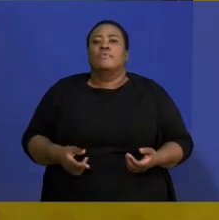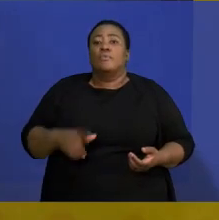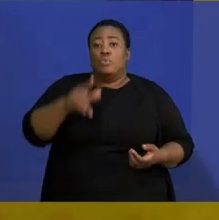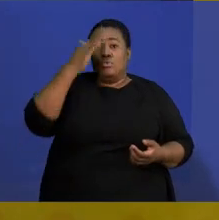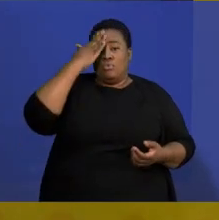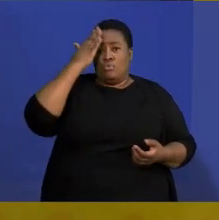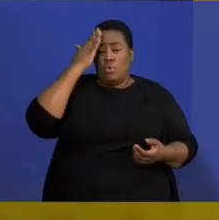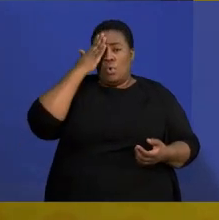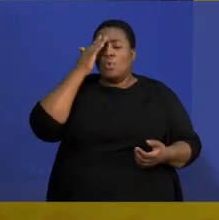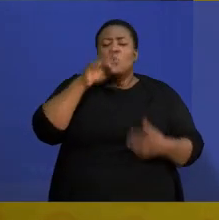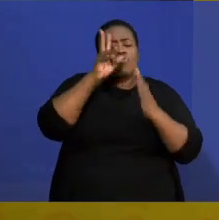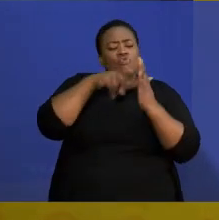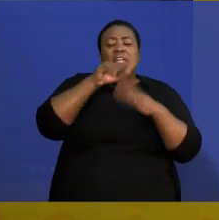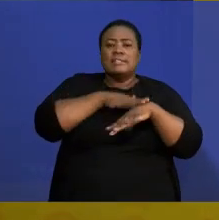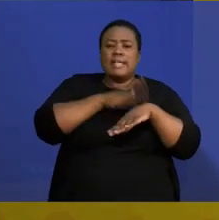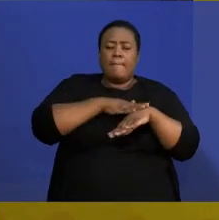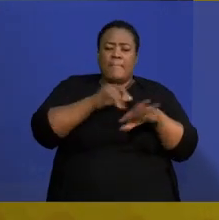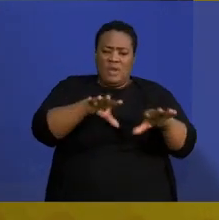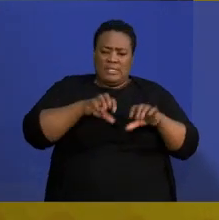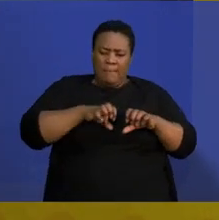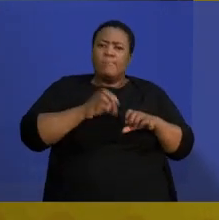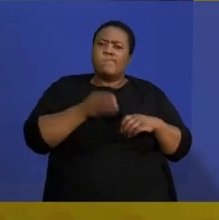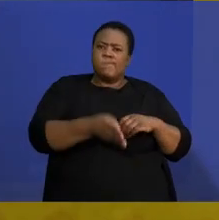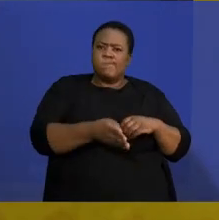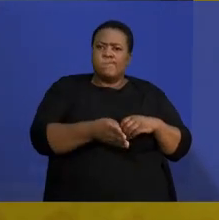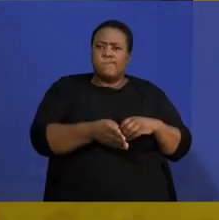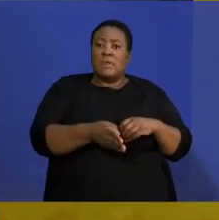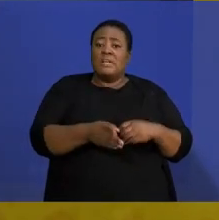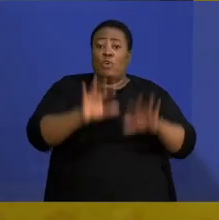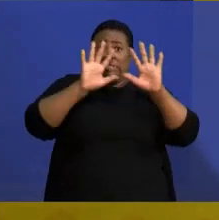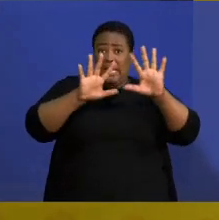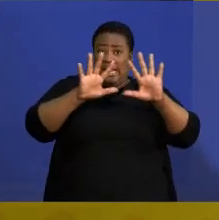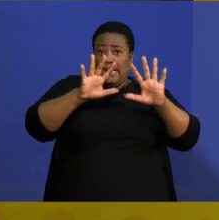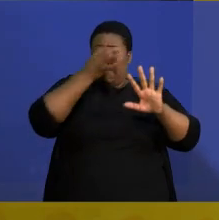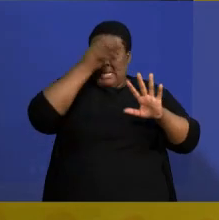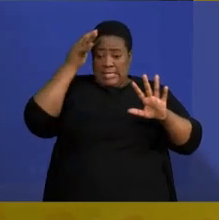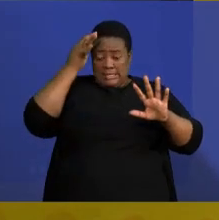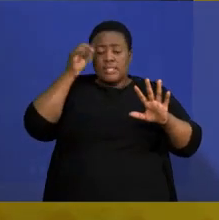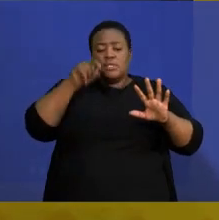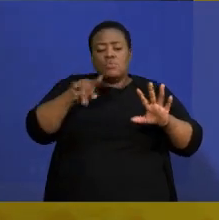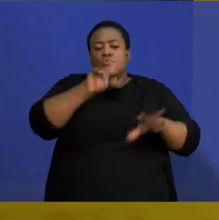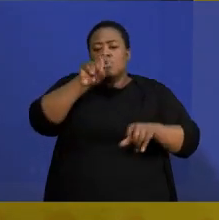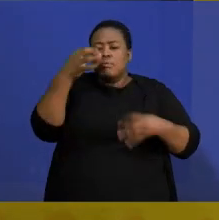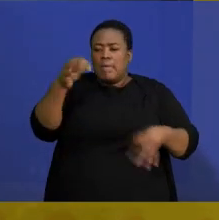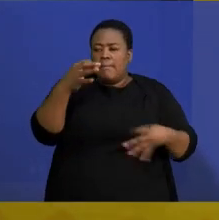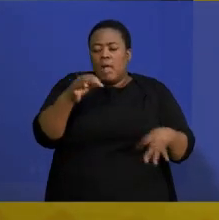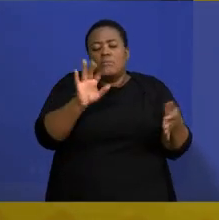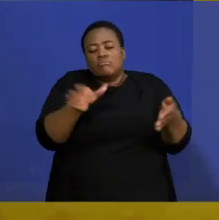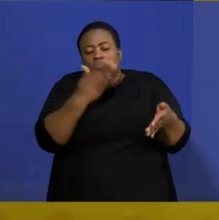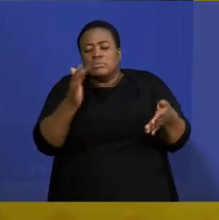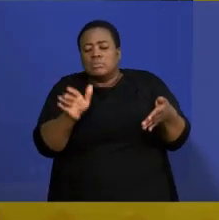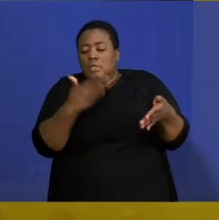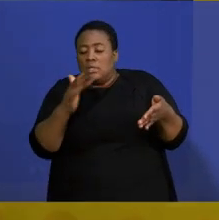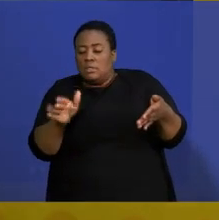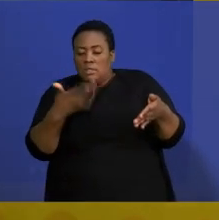time in the exam. That 10 minutes, you need to go through the whole question paper, look at questions that you find